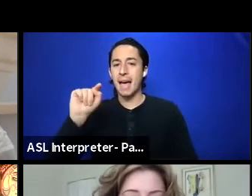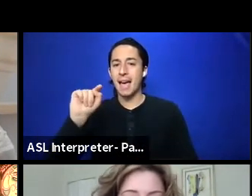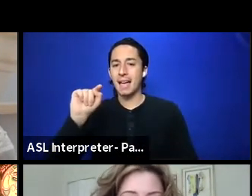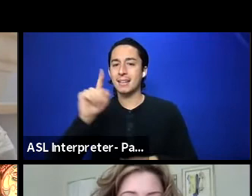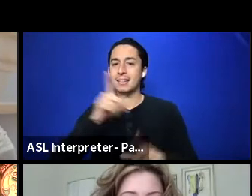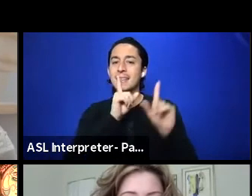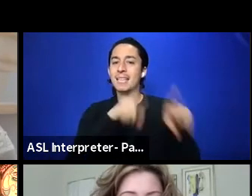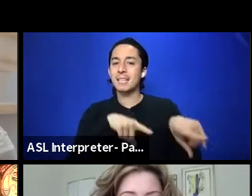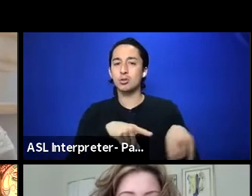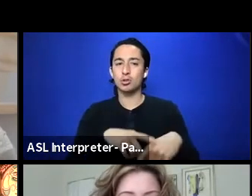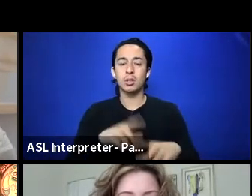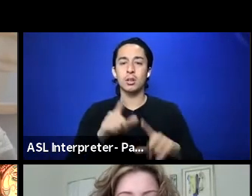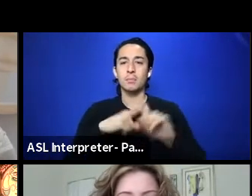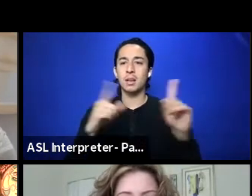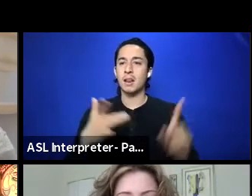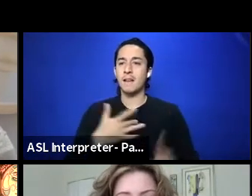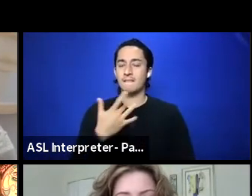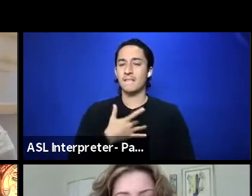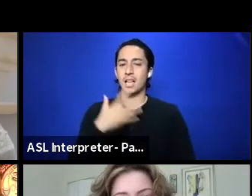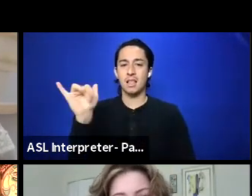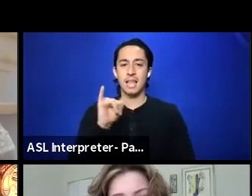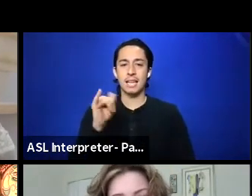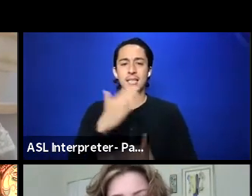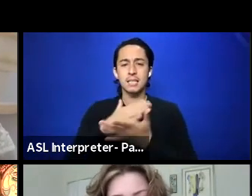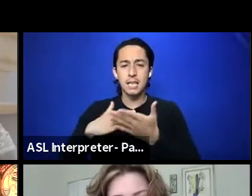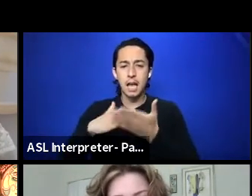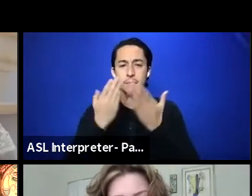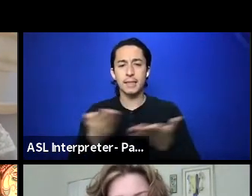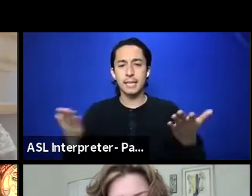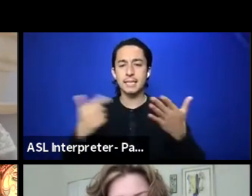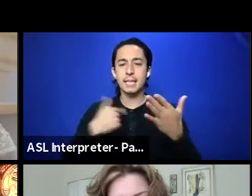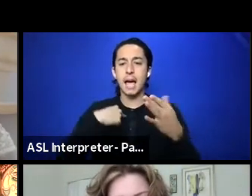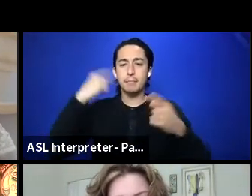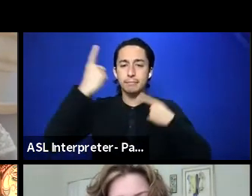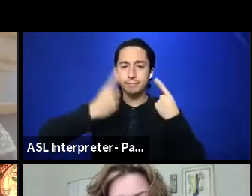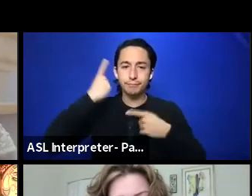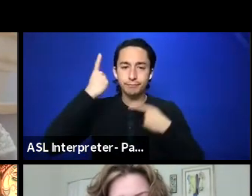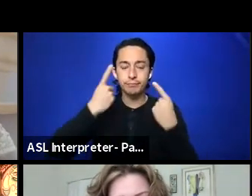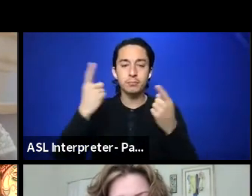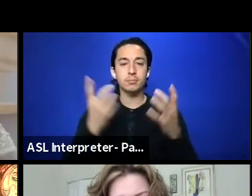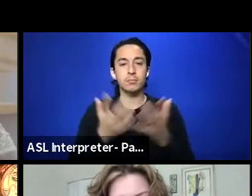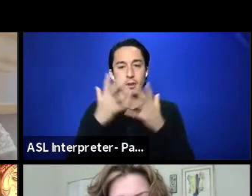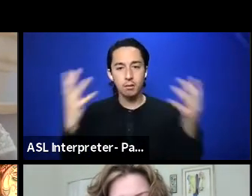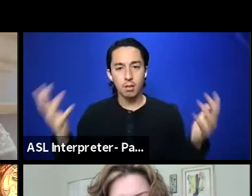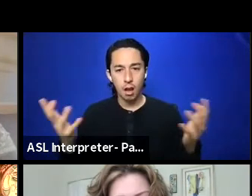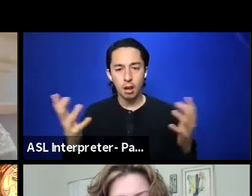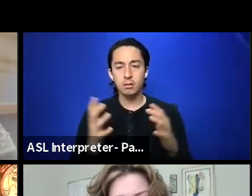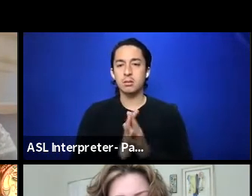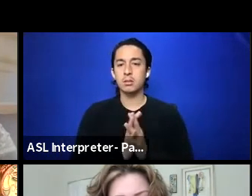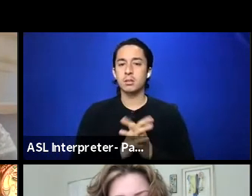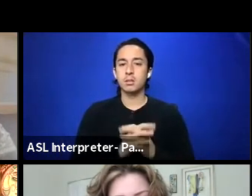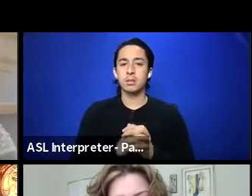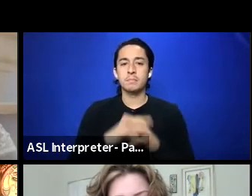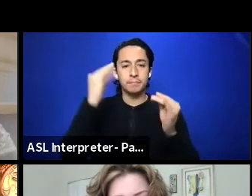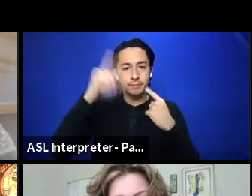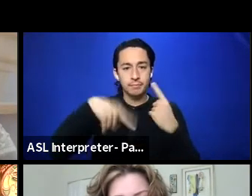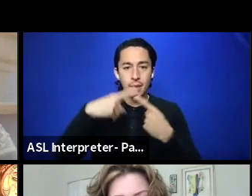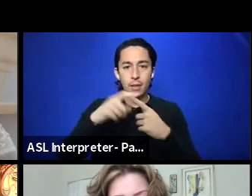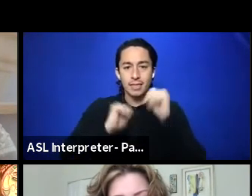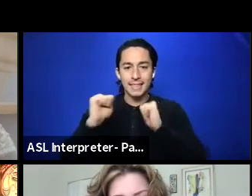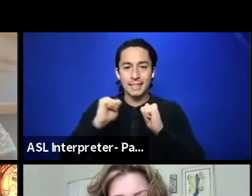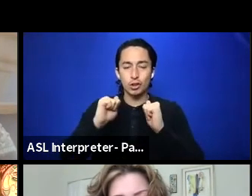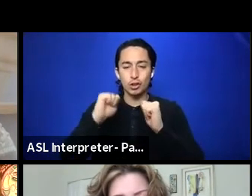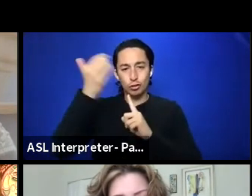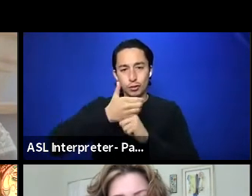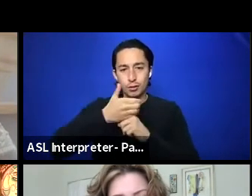of one of some of the things that I've been thinking about a lot are the, like thinking about theater as a business as